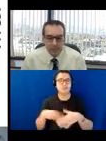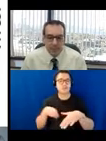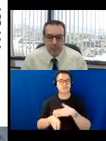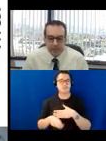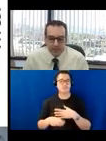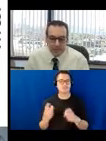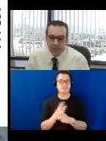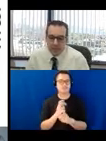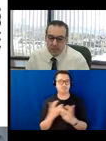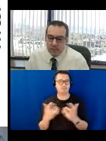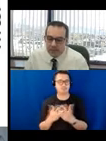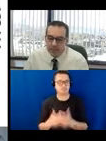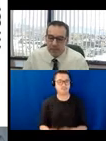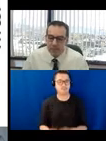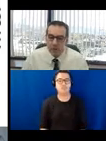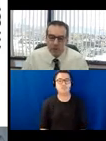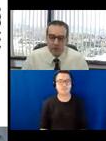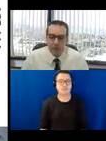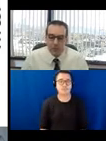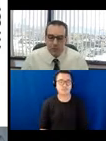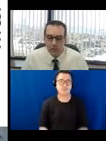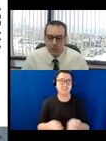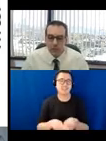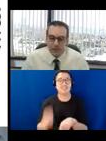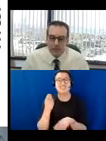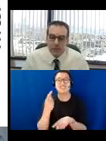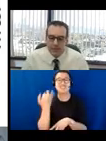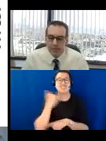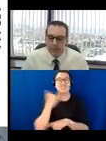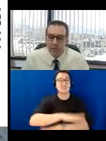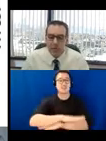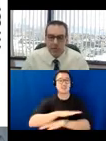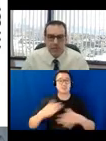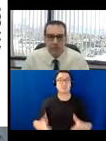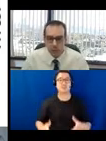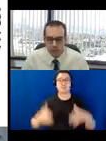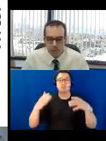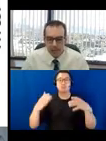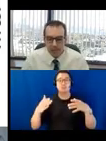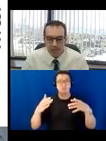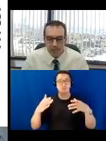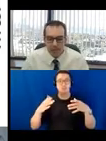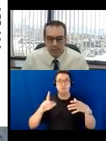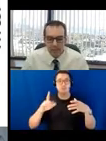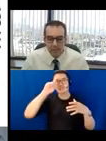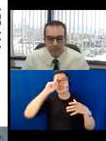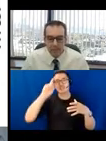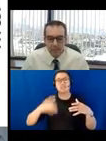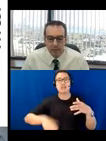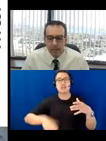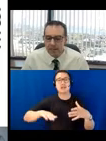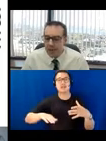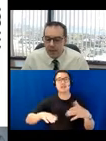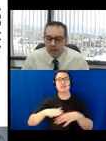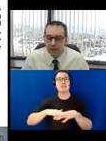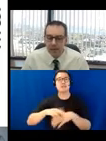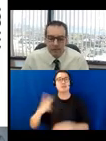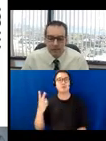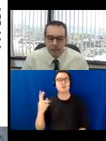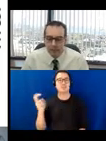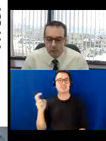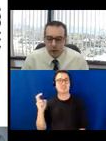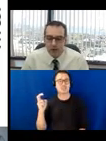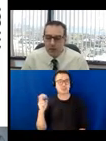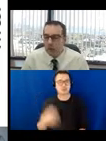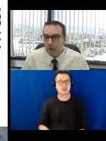Tables on a pedestal base must also ensure that the base height does not exceed two inches in height. Anything higher can